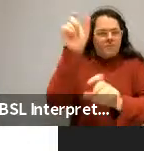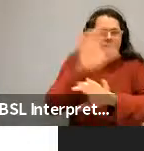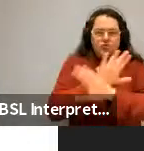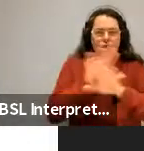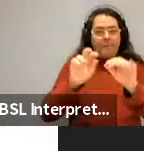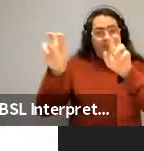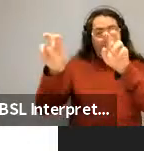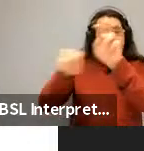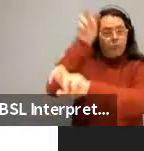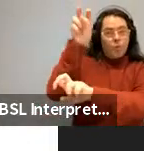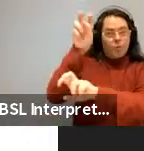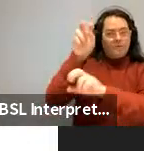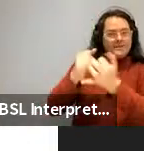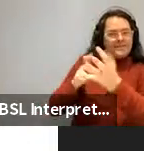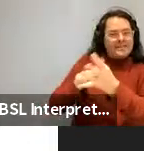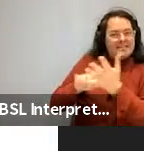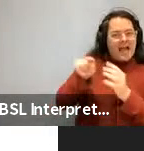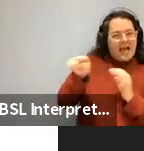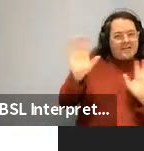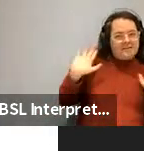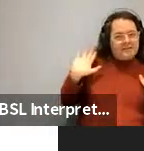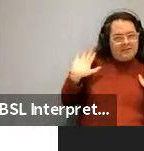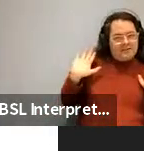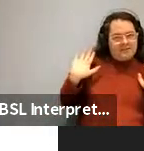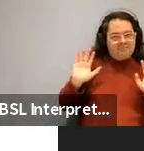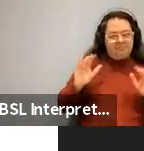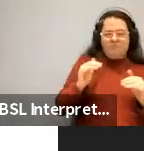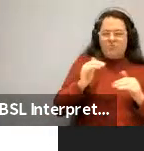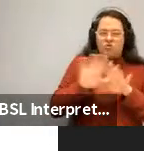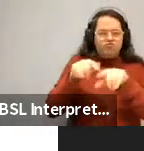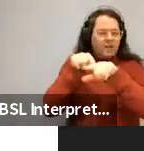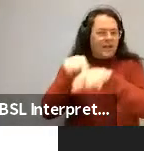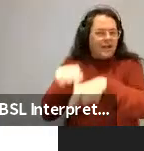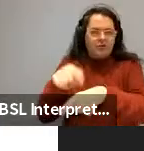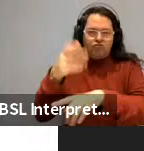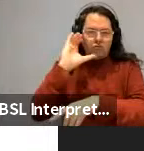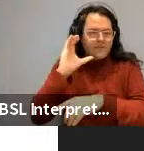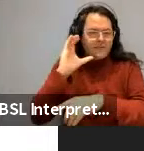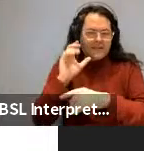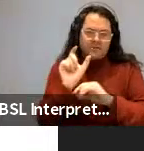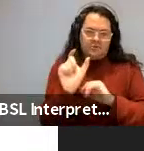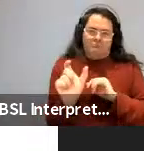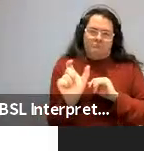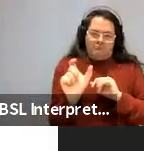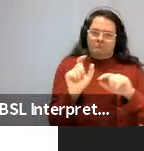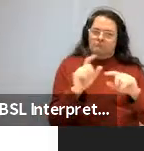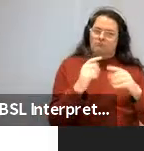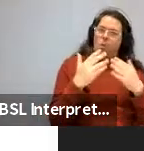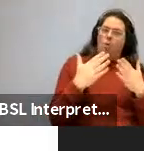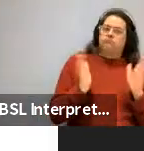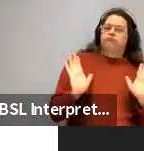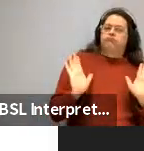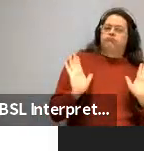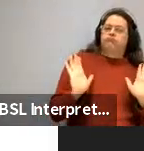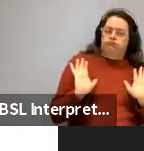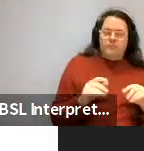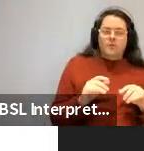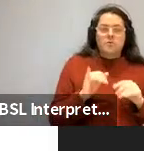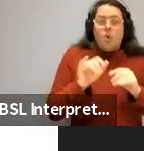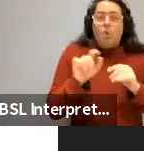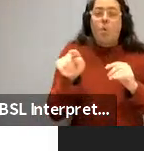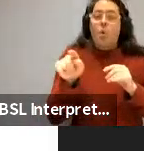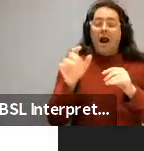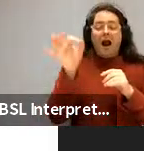use those other metaphors. Okay. So there, there have been many examples of islands been provided in the literature with